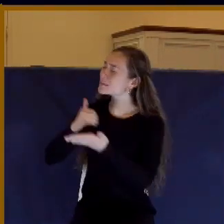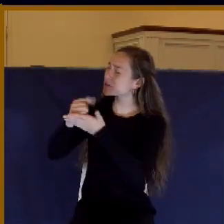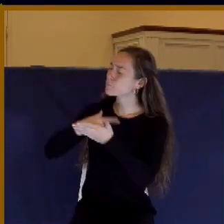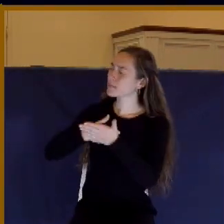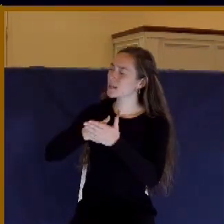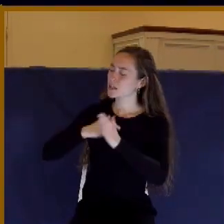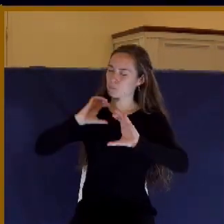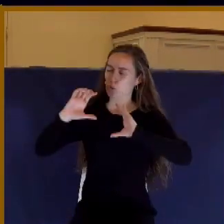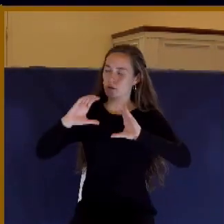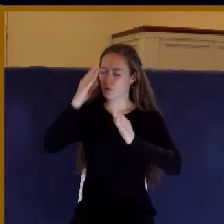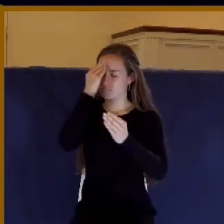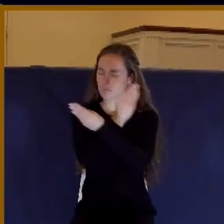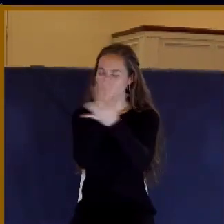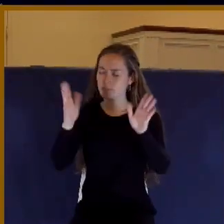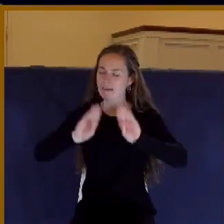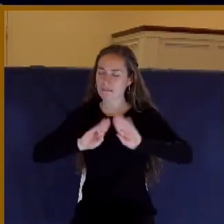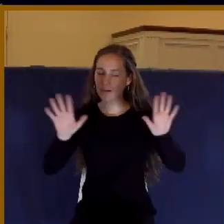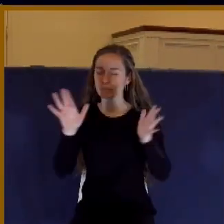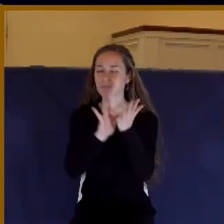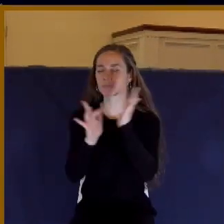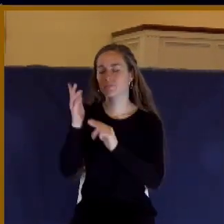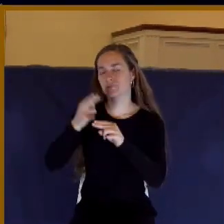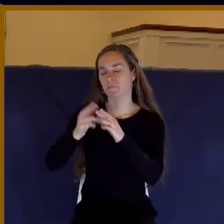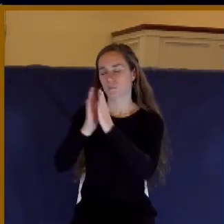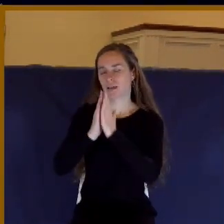I pray in Jesus' name. Amen.